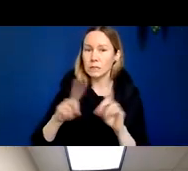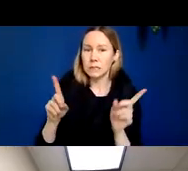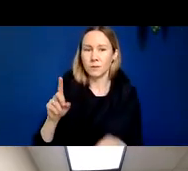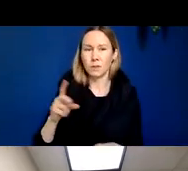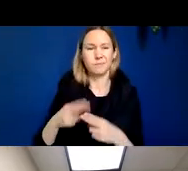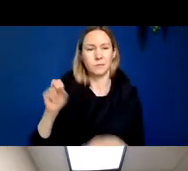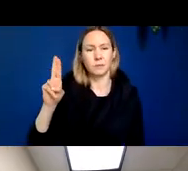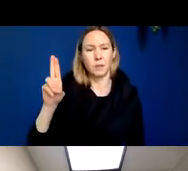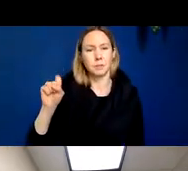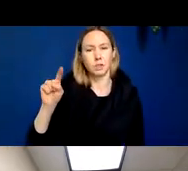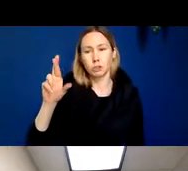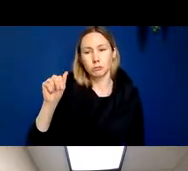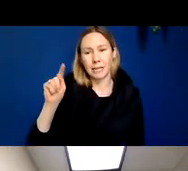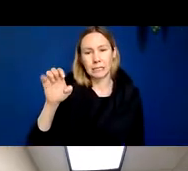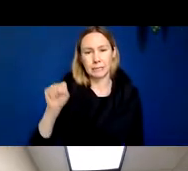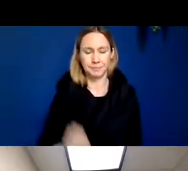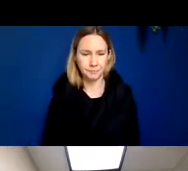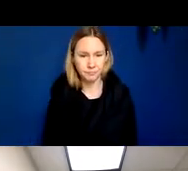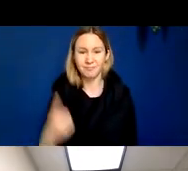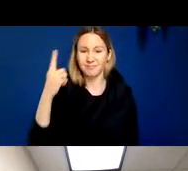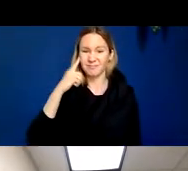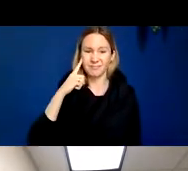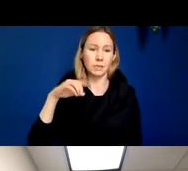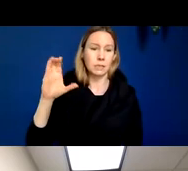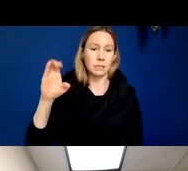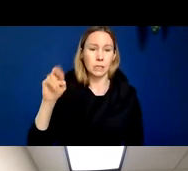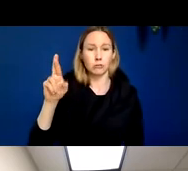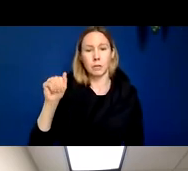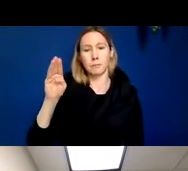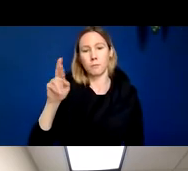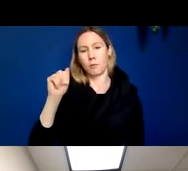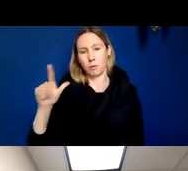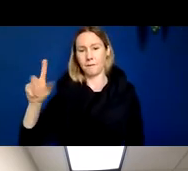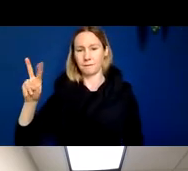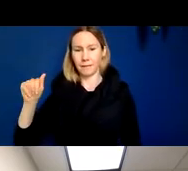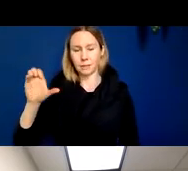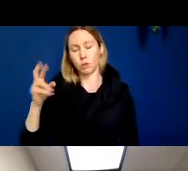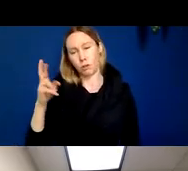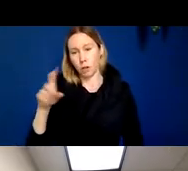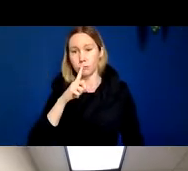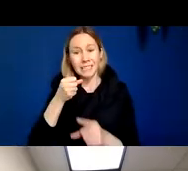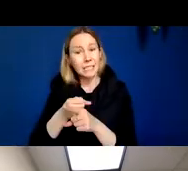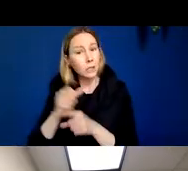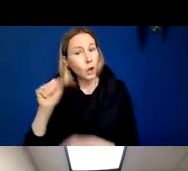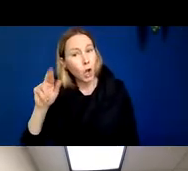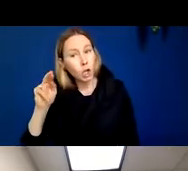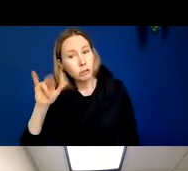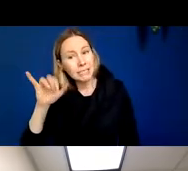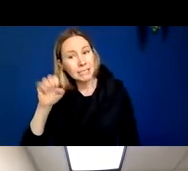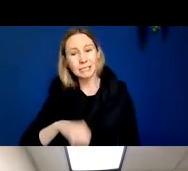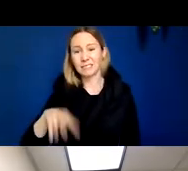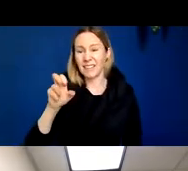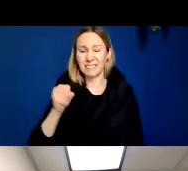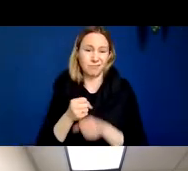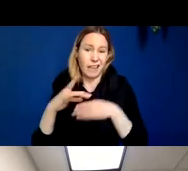And so we think of, for instance, cerebrovascular diseases that attack primarily arteries and veins and can lead to stroke